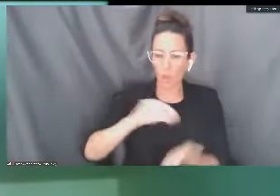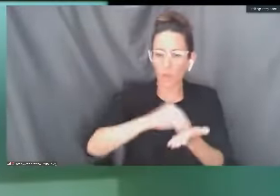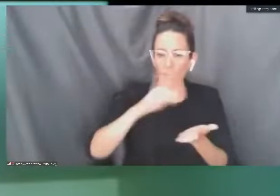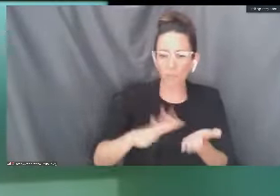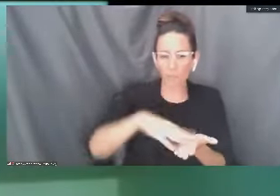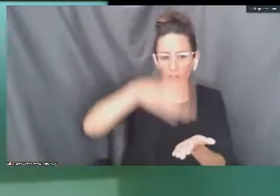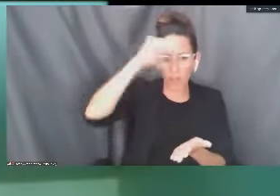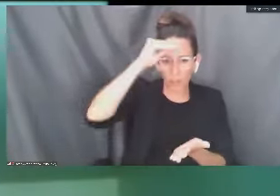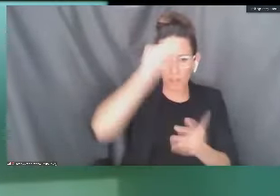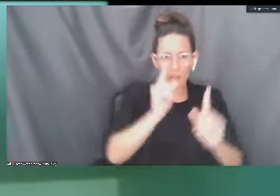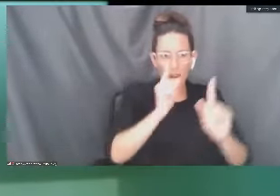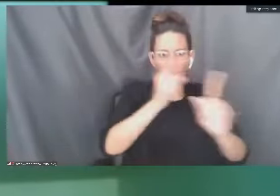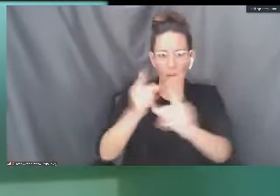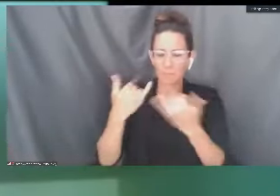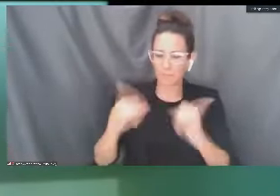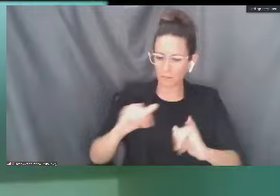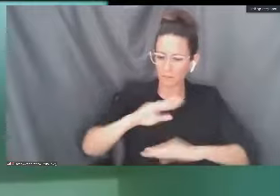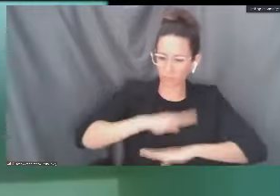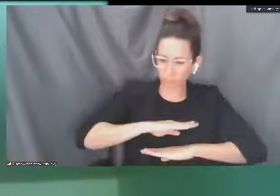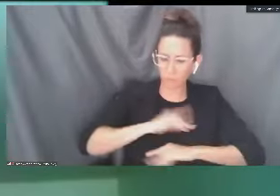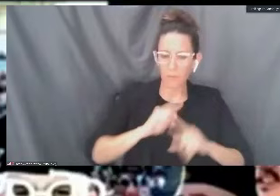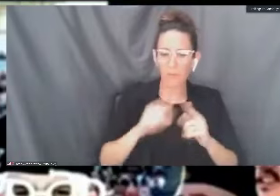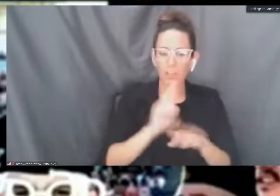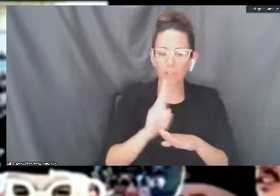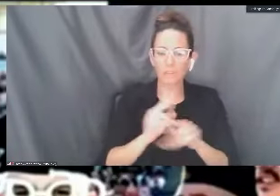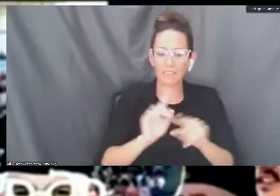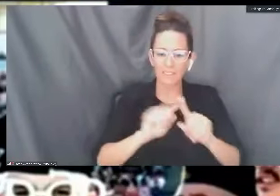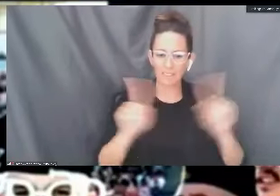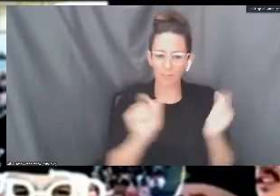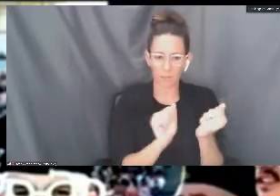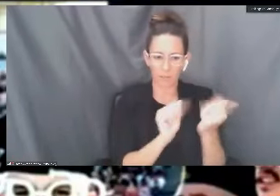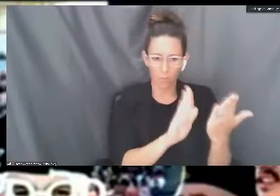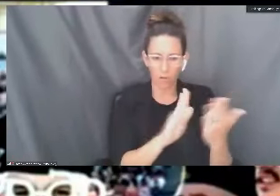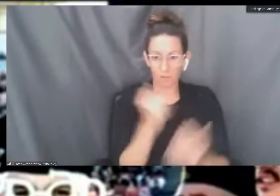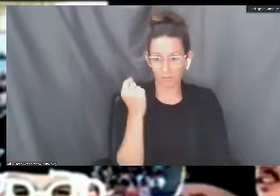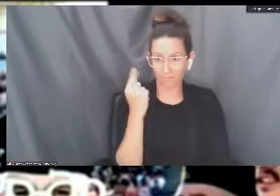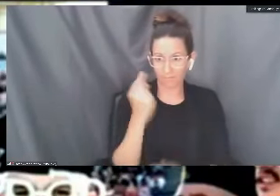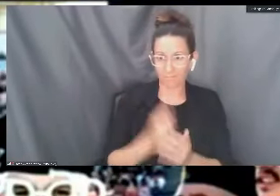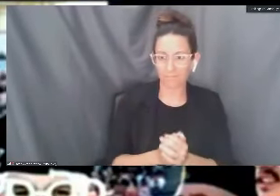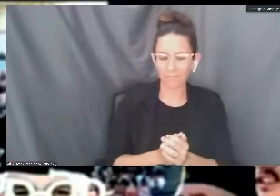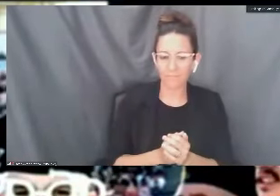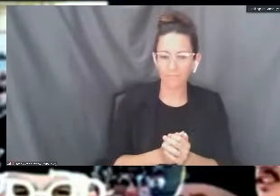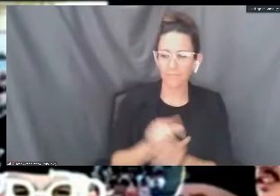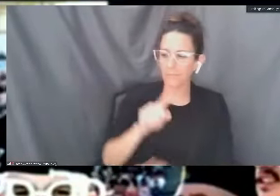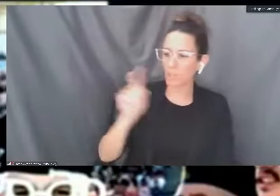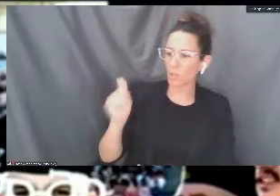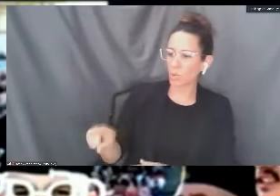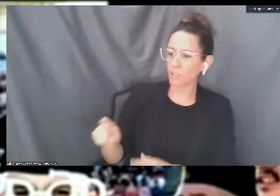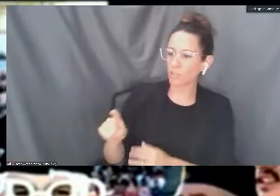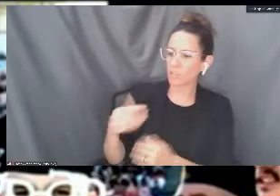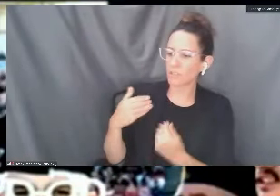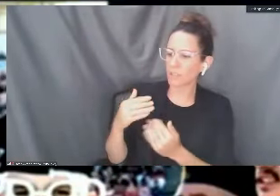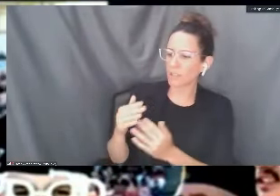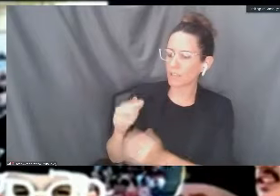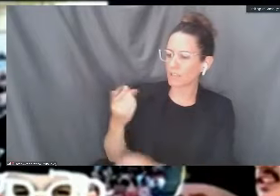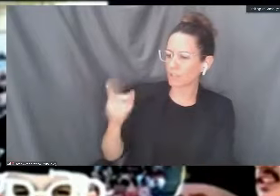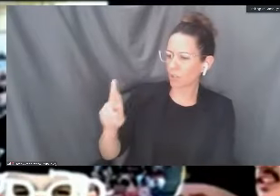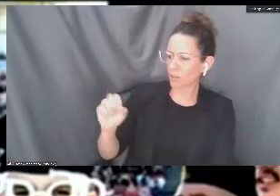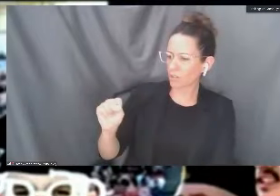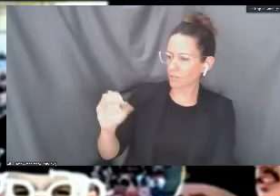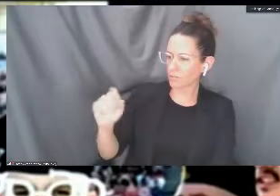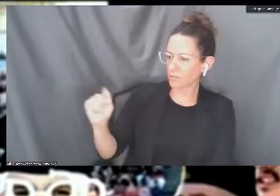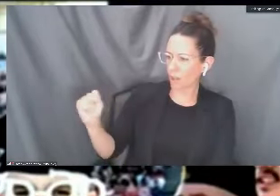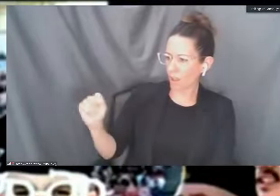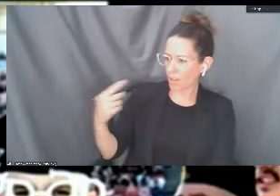in a different modality. Thank you. Great. Thank you. Here's one about books for Dr. Scott. What do we do about